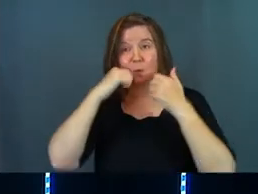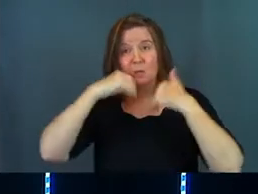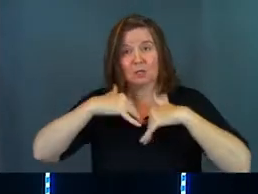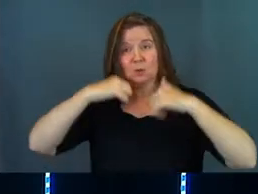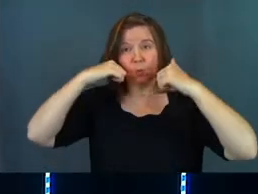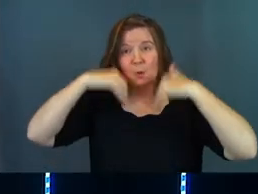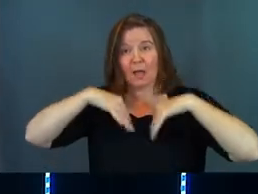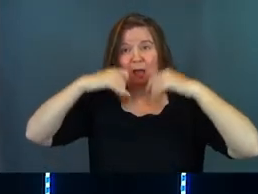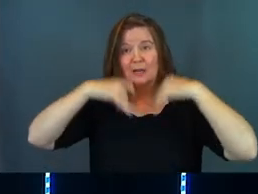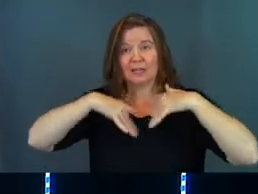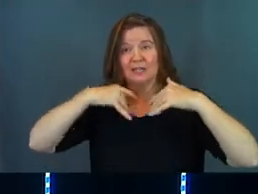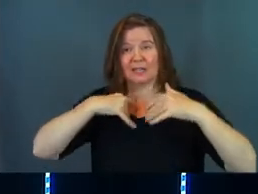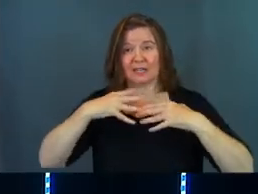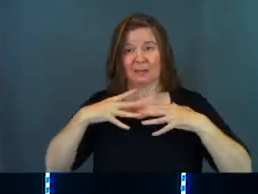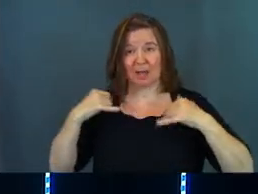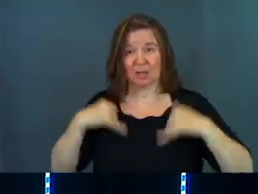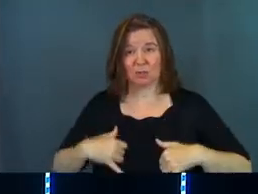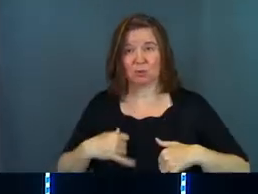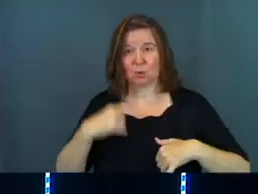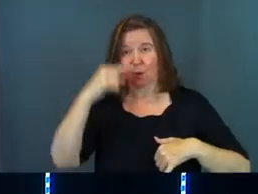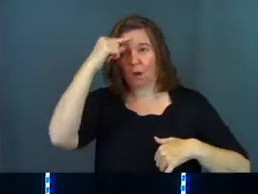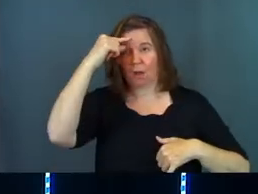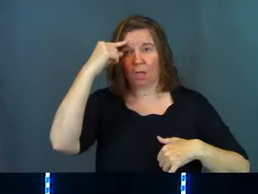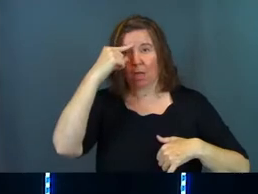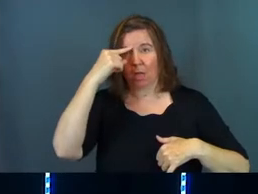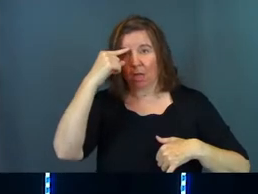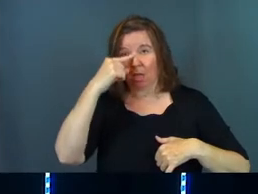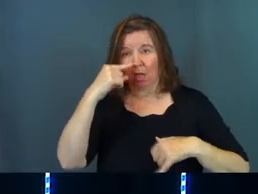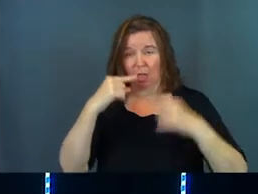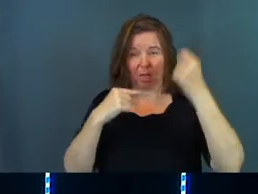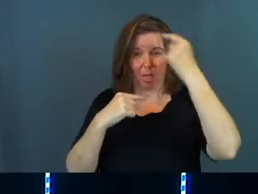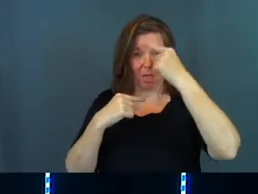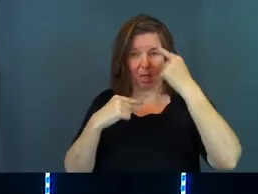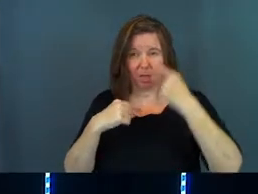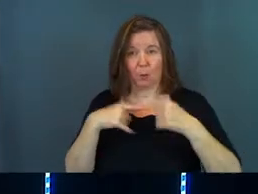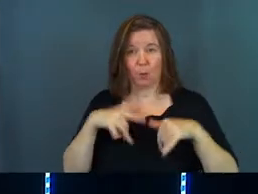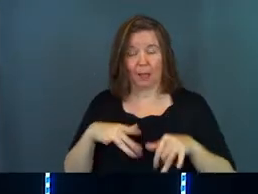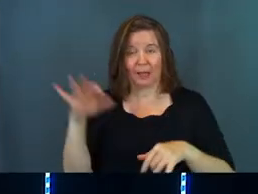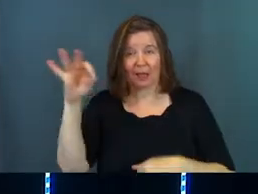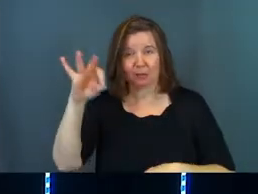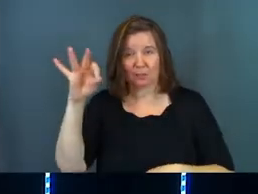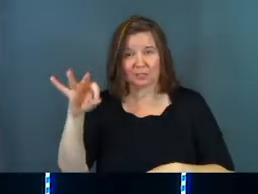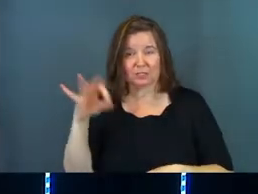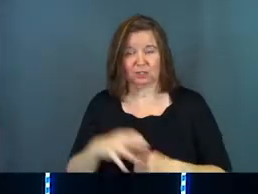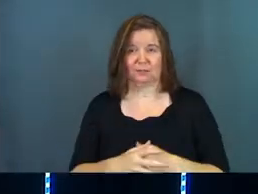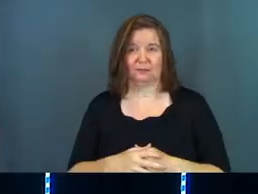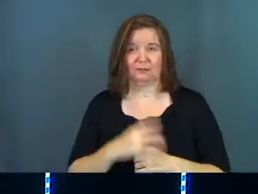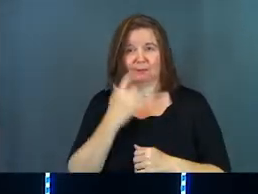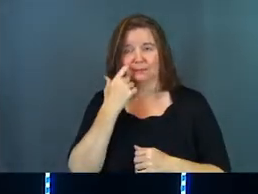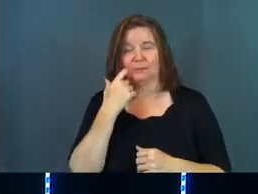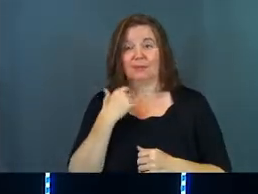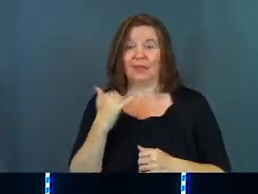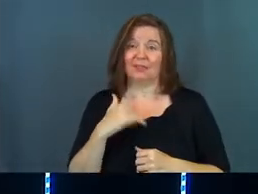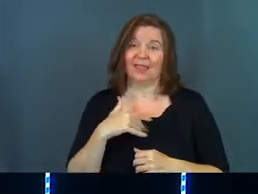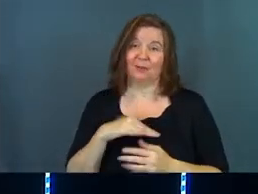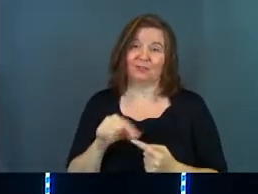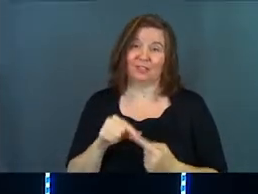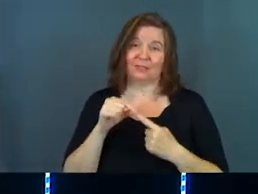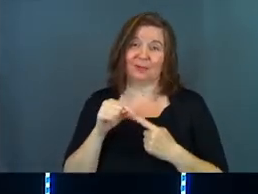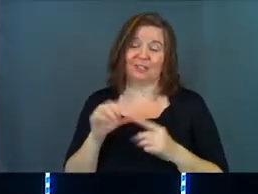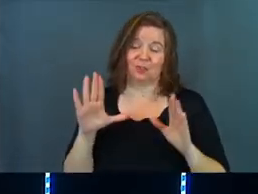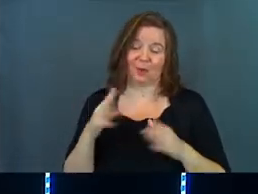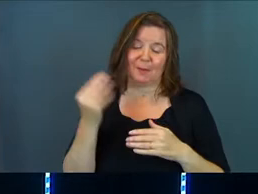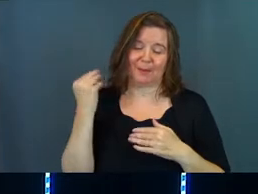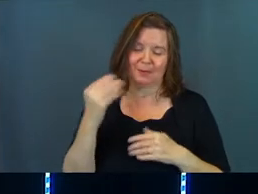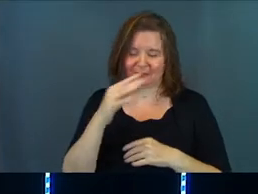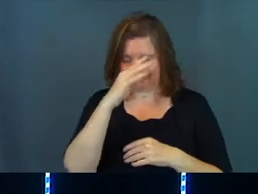was sweating so bad in my suit, waters dripping off my face while I'm preaching to the bride and groom. And that was very special and